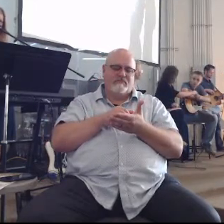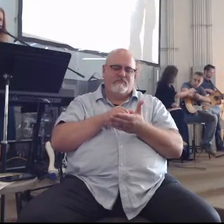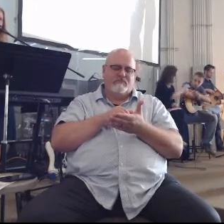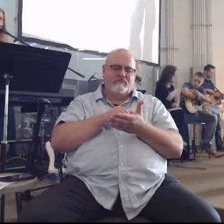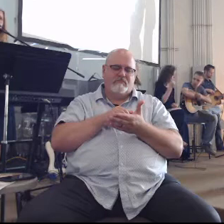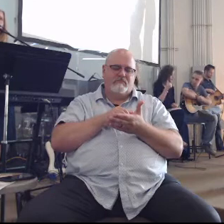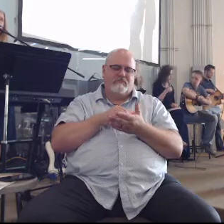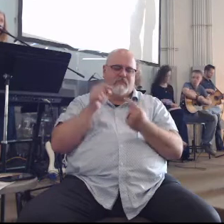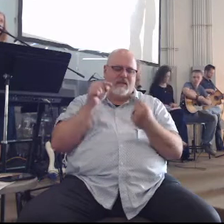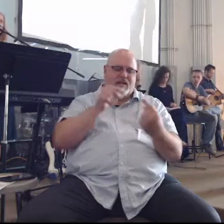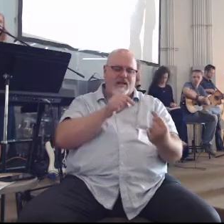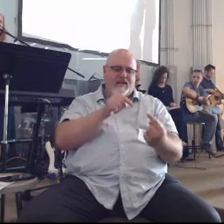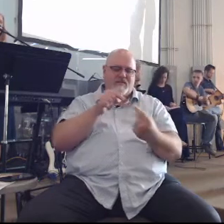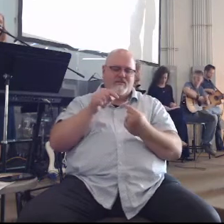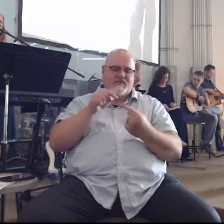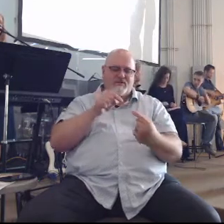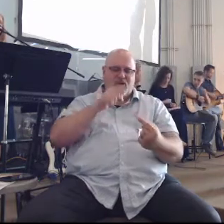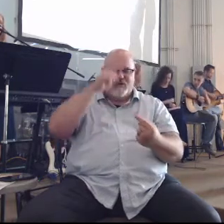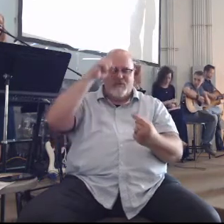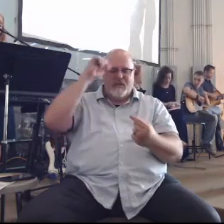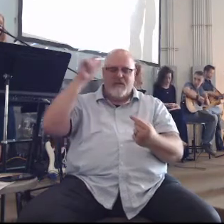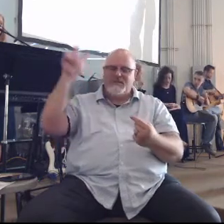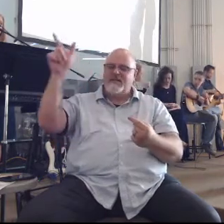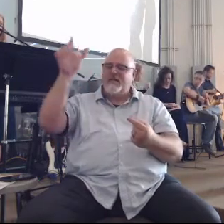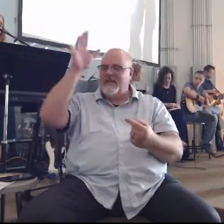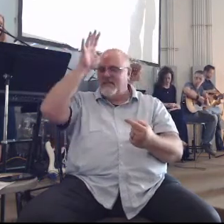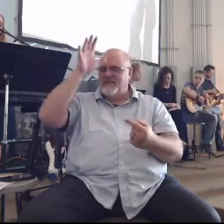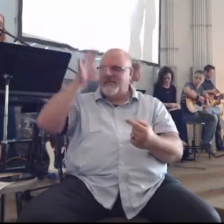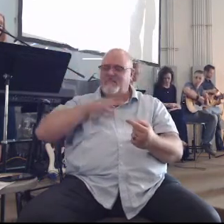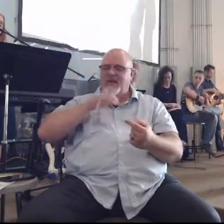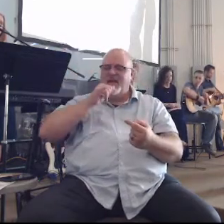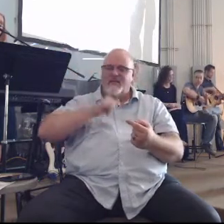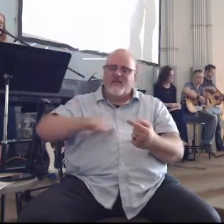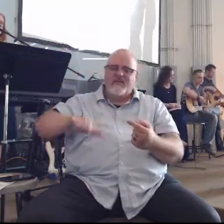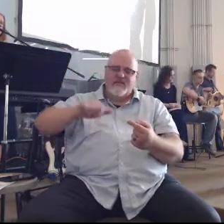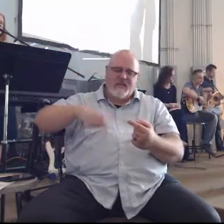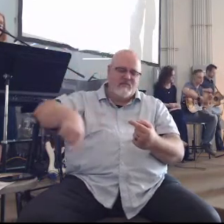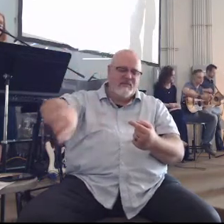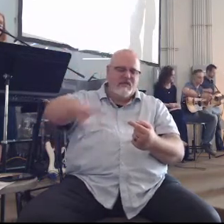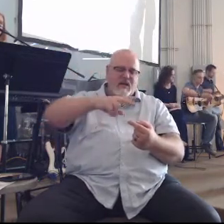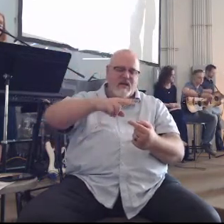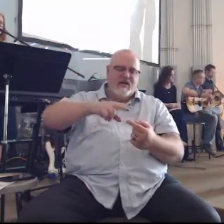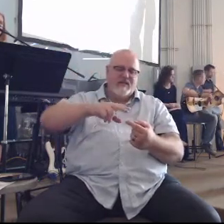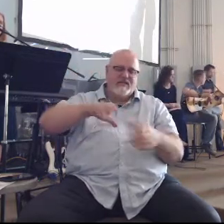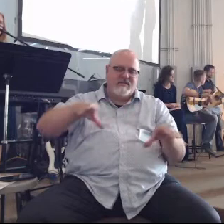he struggled because he was a man just like us with a nature like ours